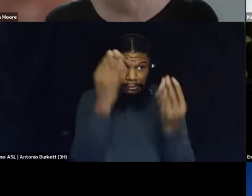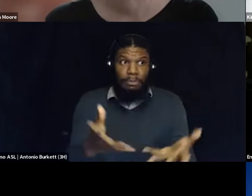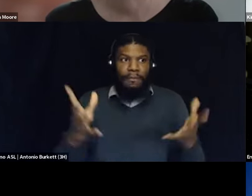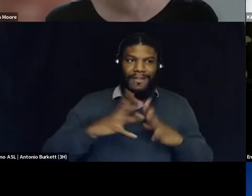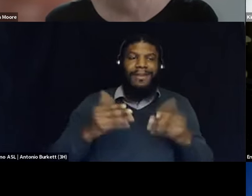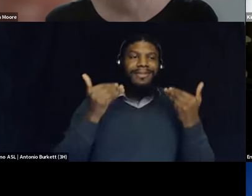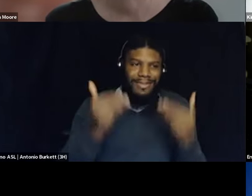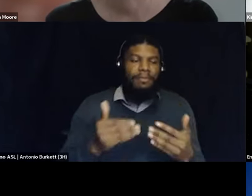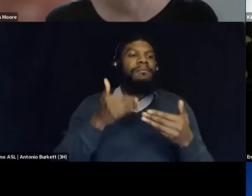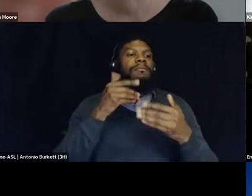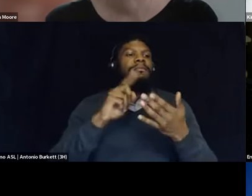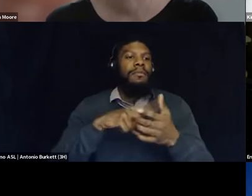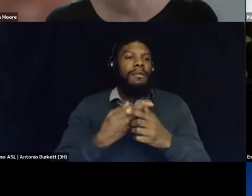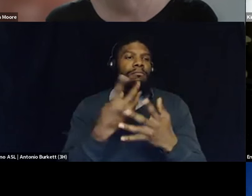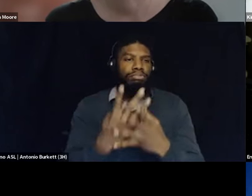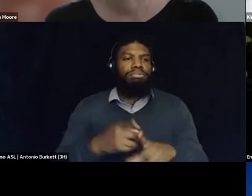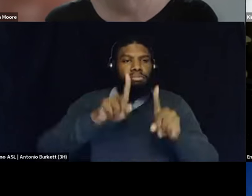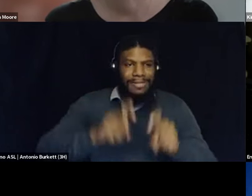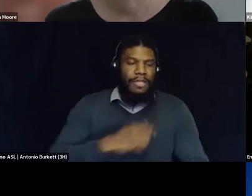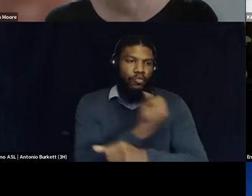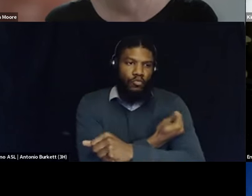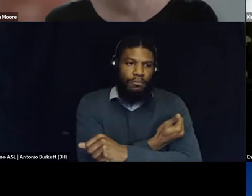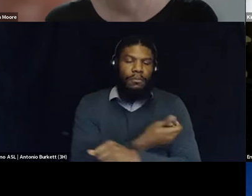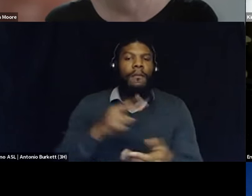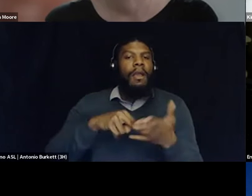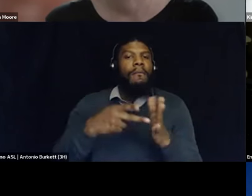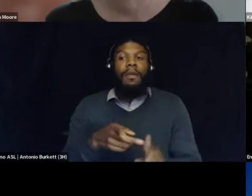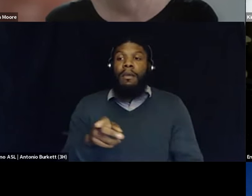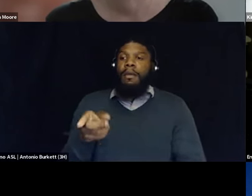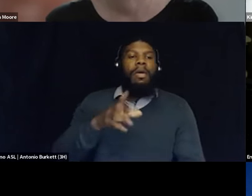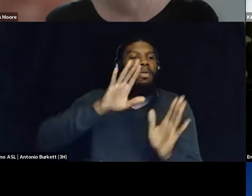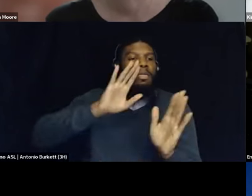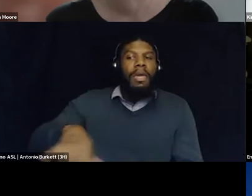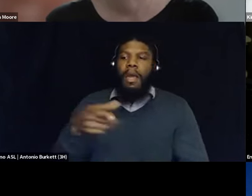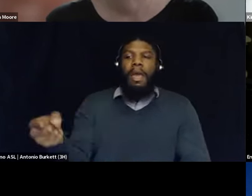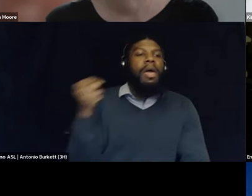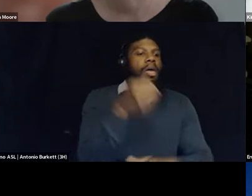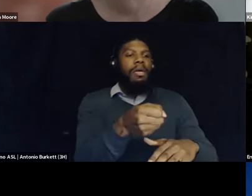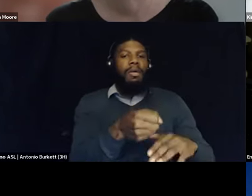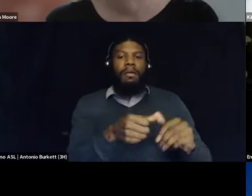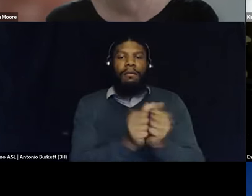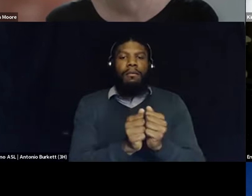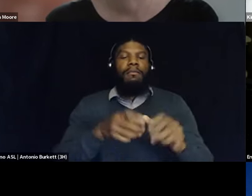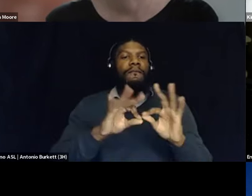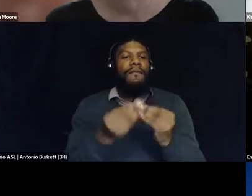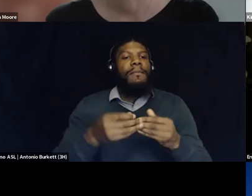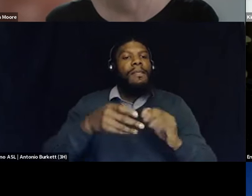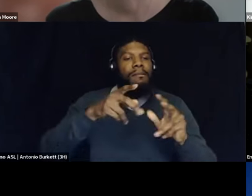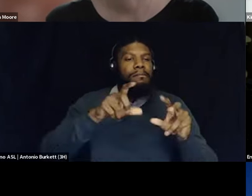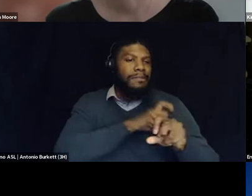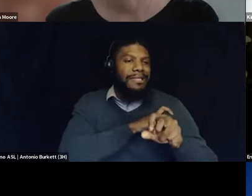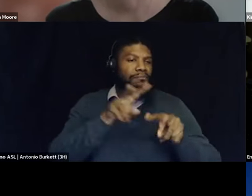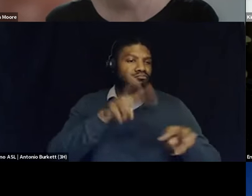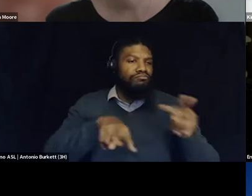purpose of farming people into the family policing system, and so that's